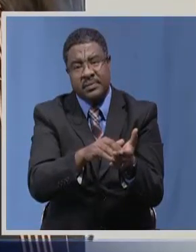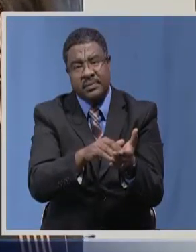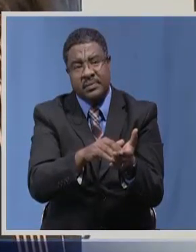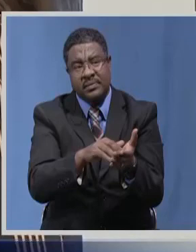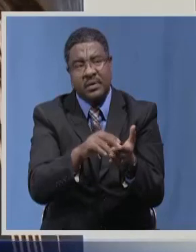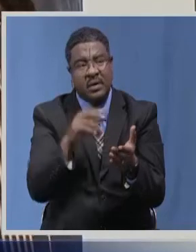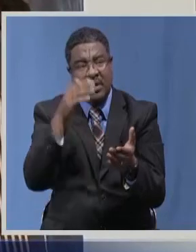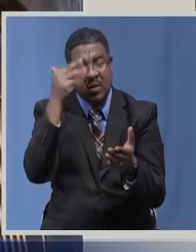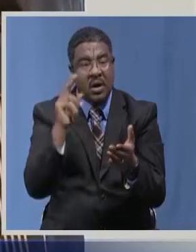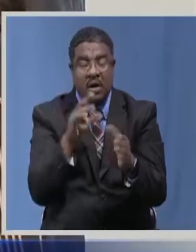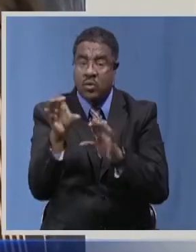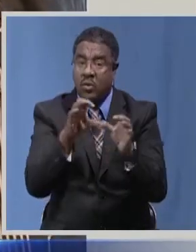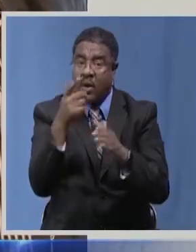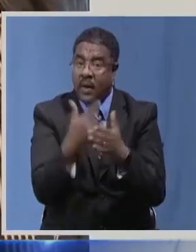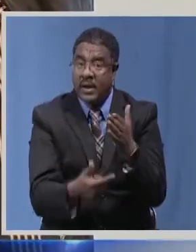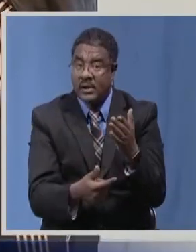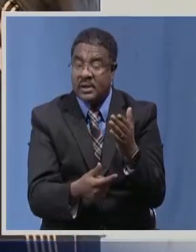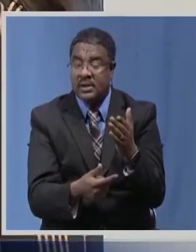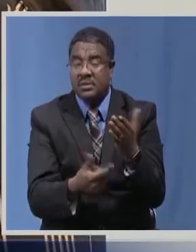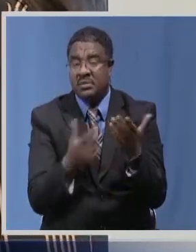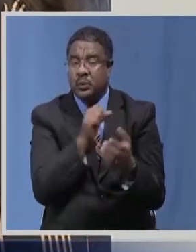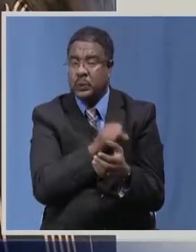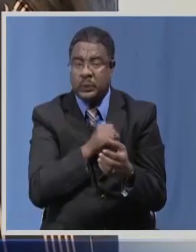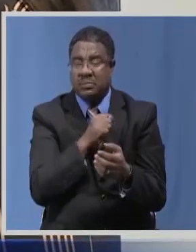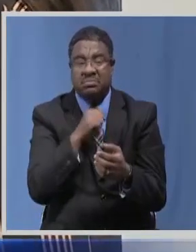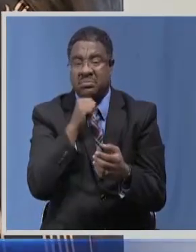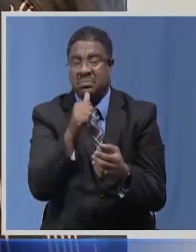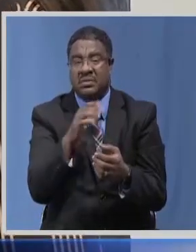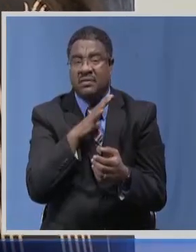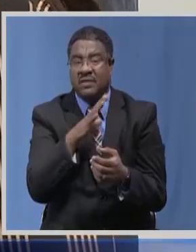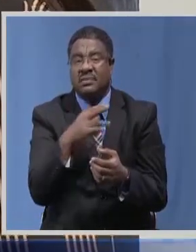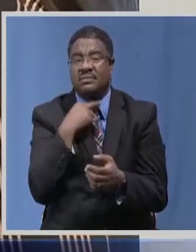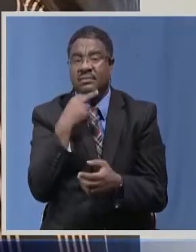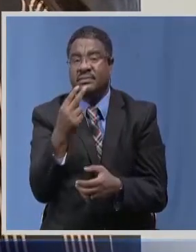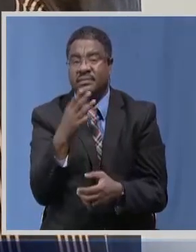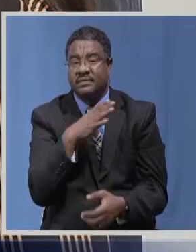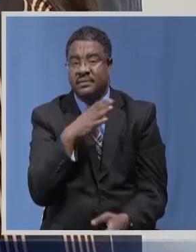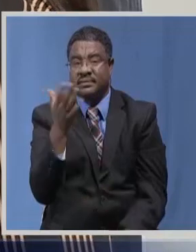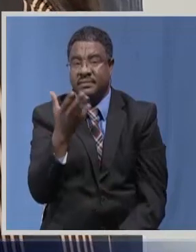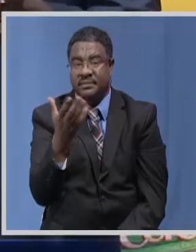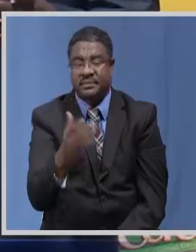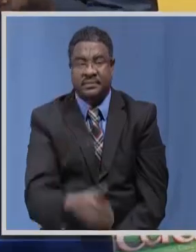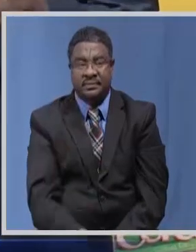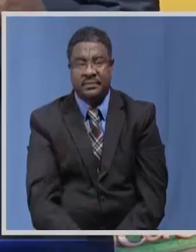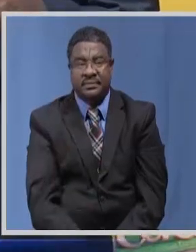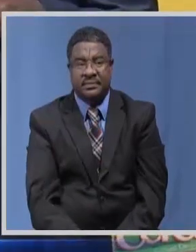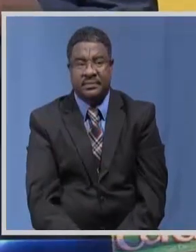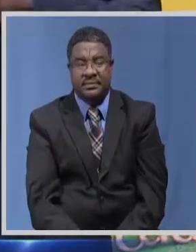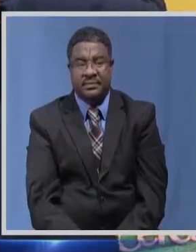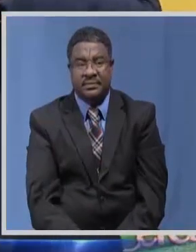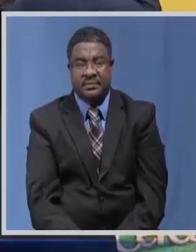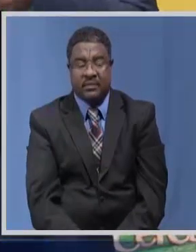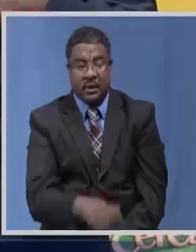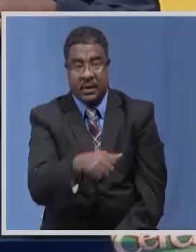doing this is want the isolation centers to also be able to access this but also the vulnerable communities Dr. Chilufia